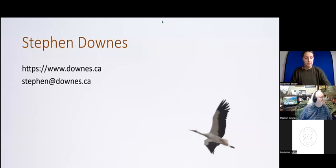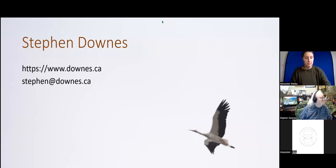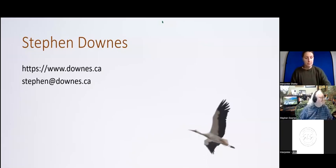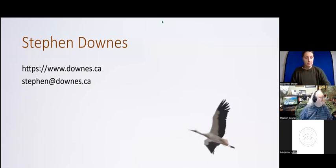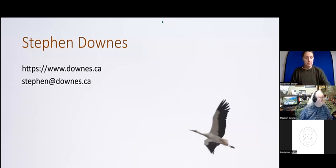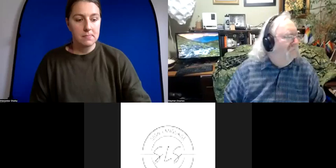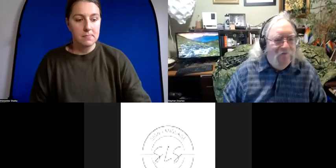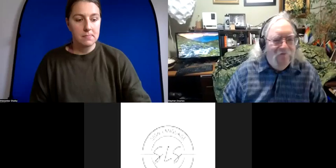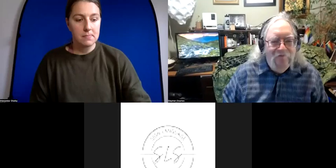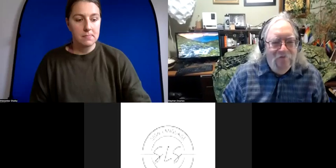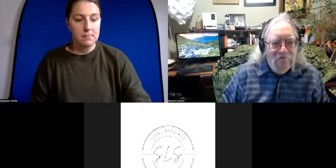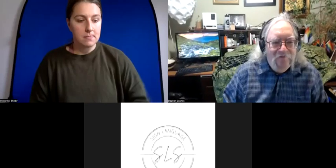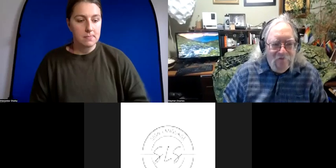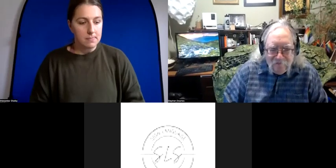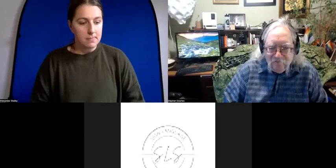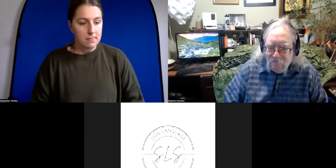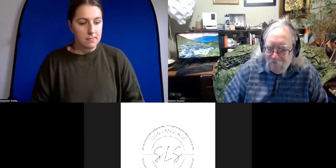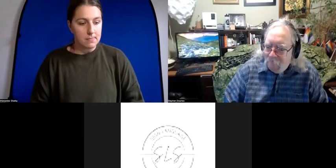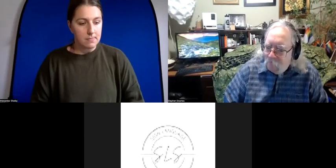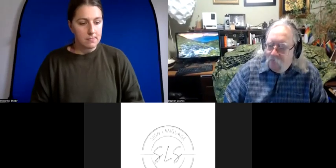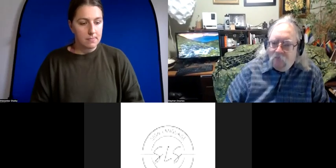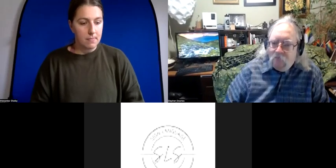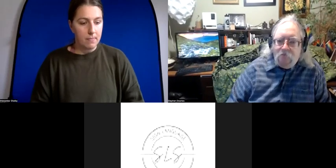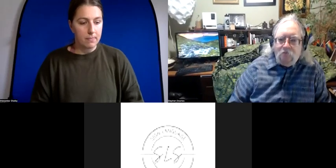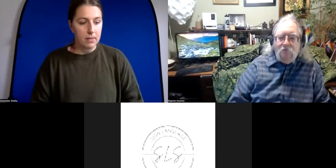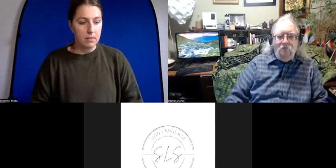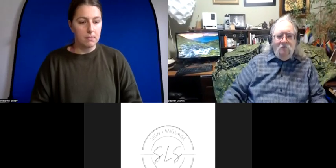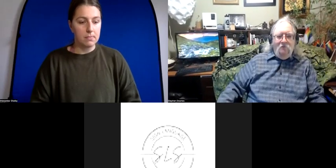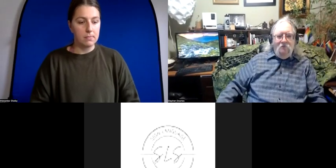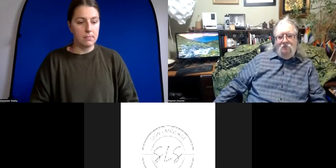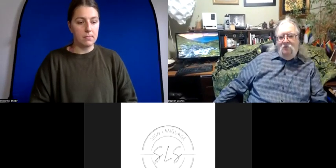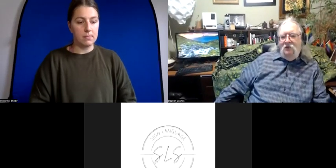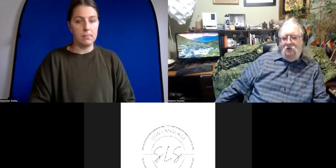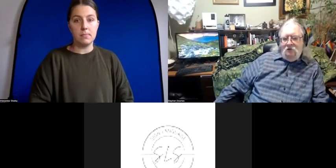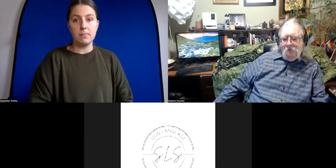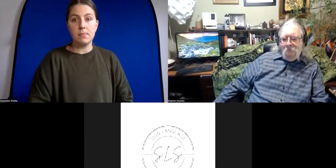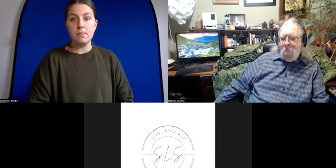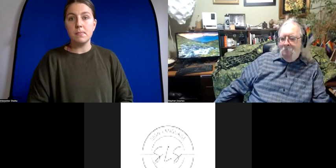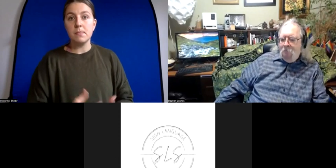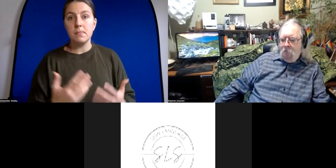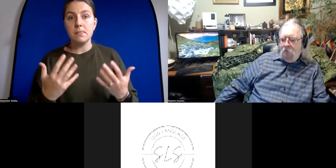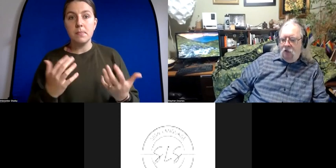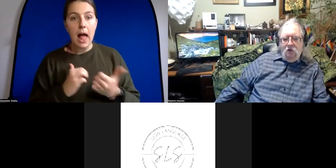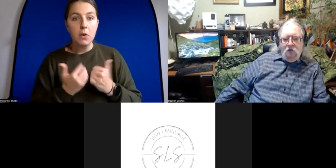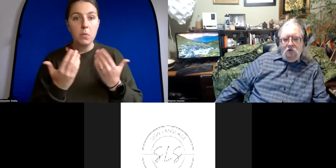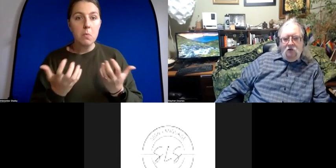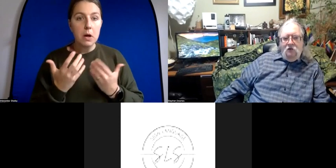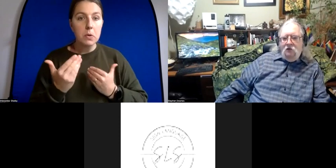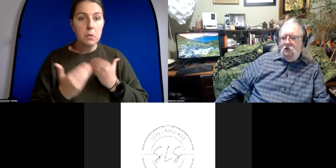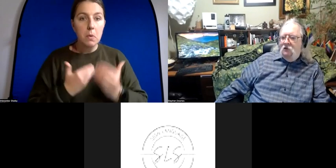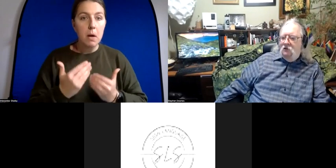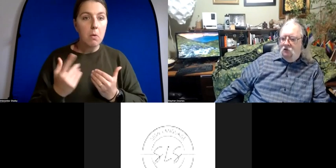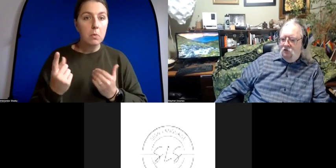it um how do we want to do this do you want to do this just chat or unmute there are plenty of questions in chat long